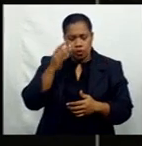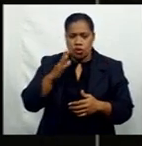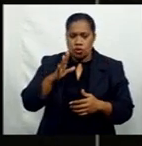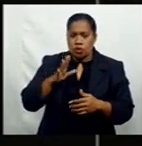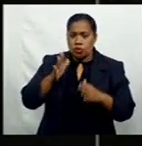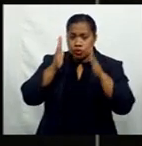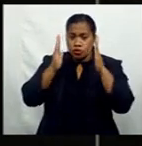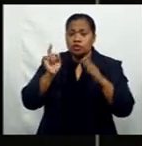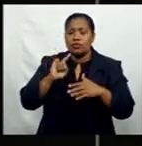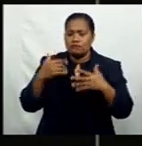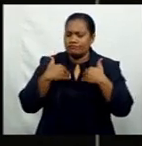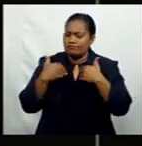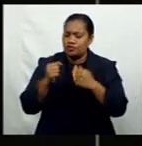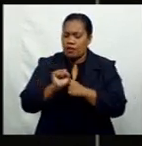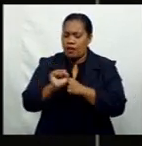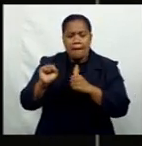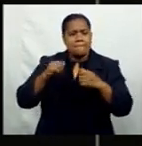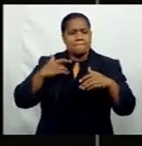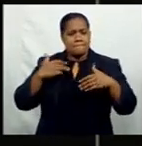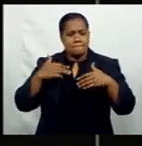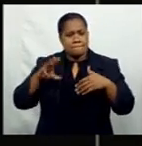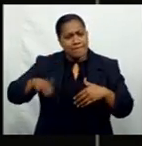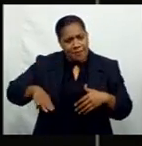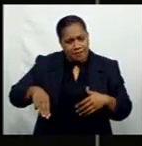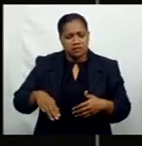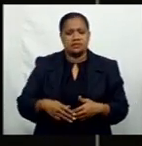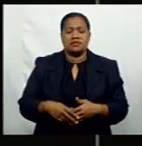welfare of its members and the public at large.